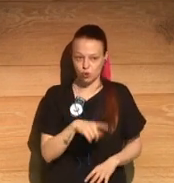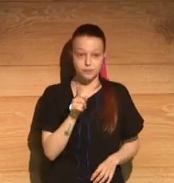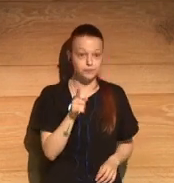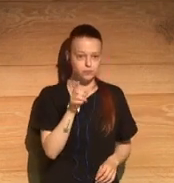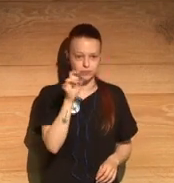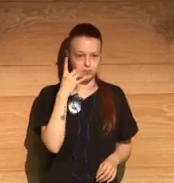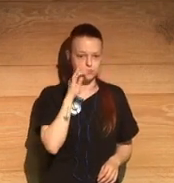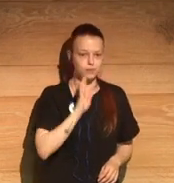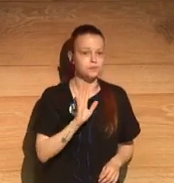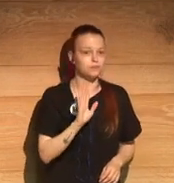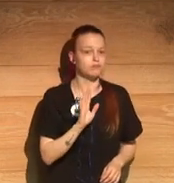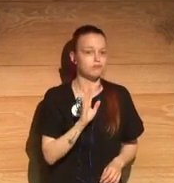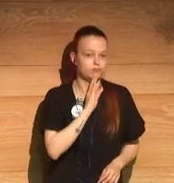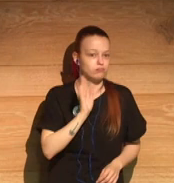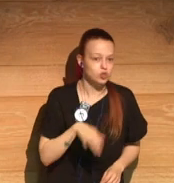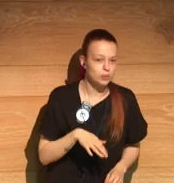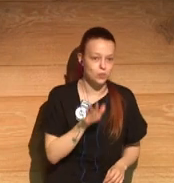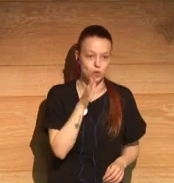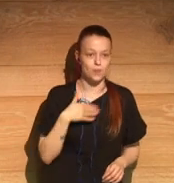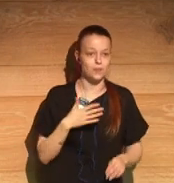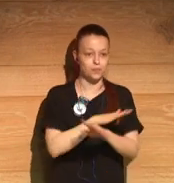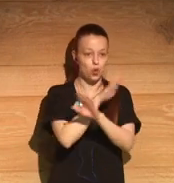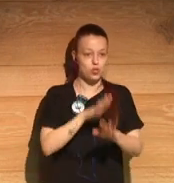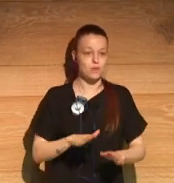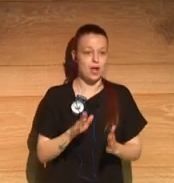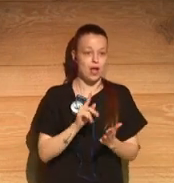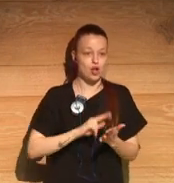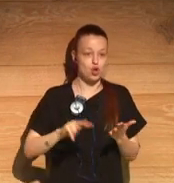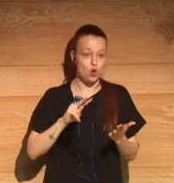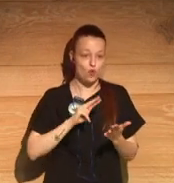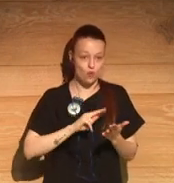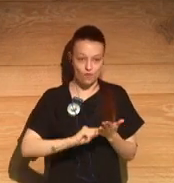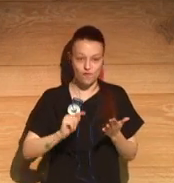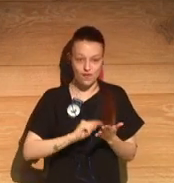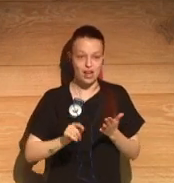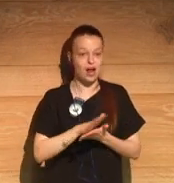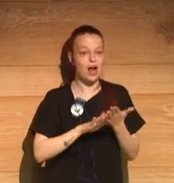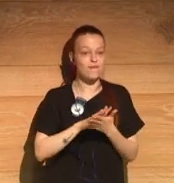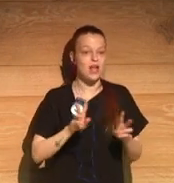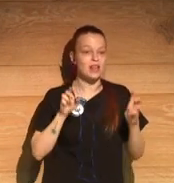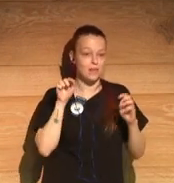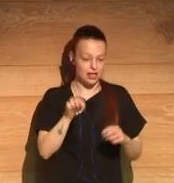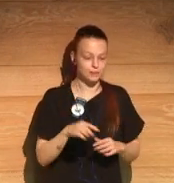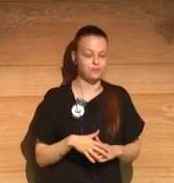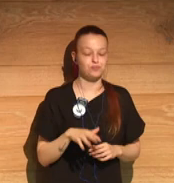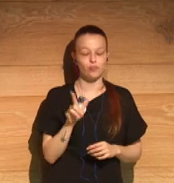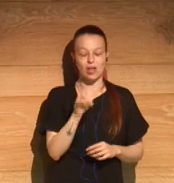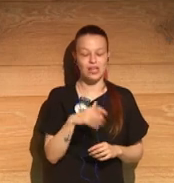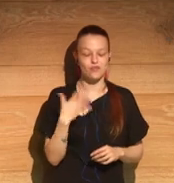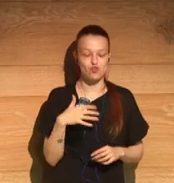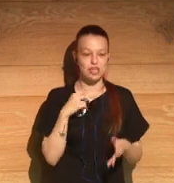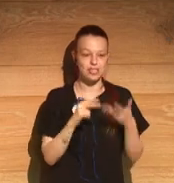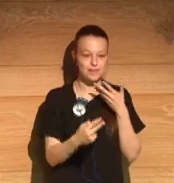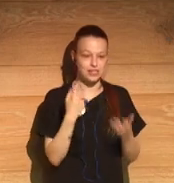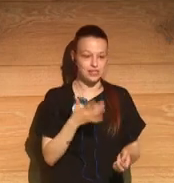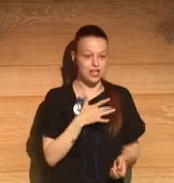Now, I think this is attractive from a literary point of view. Now, my last novel does ask this question. And